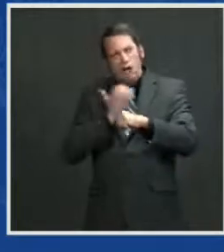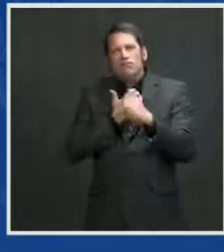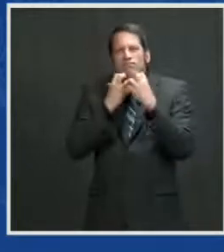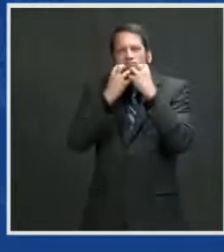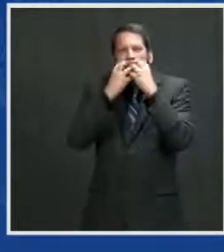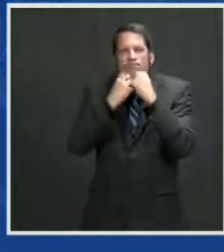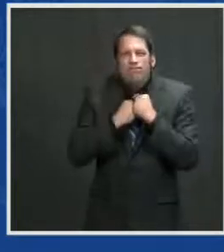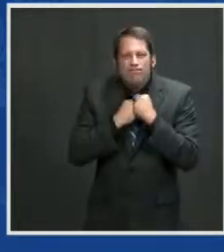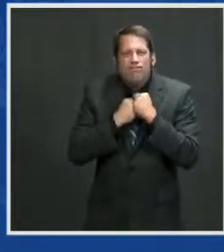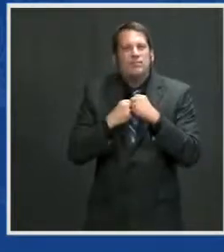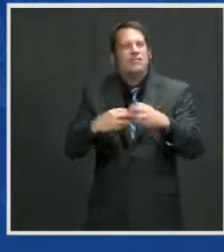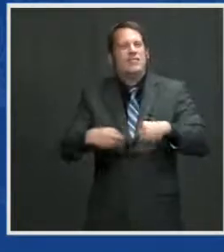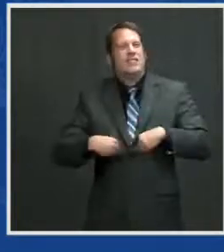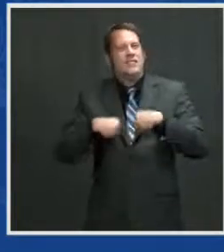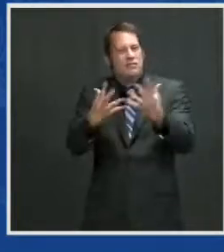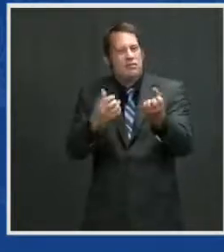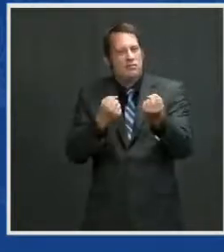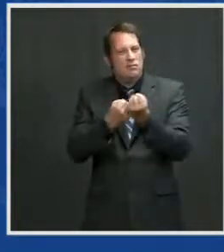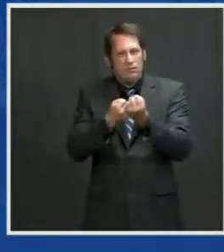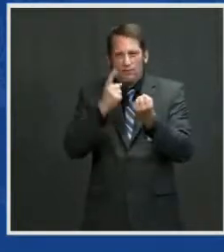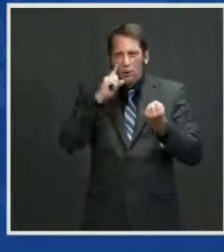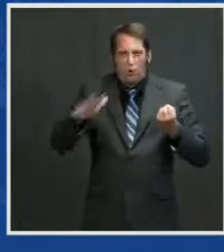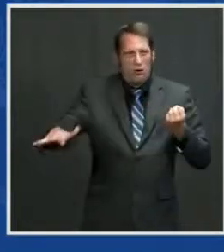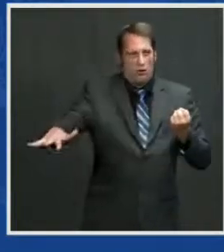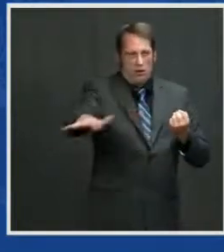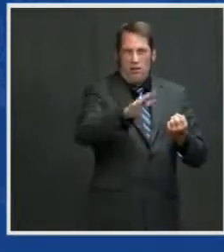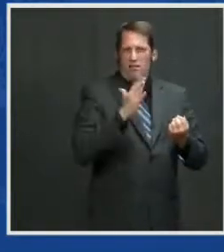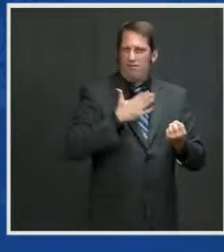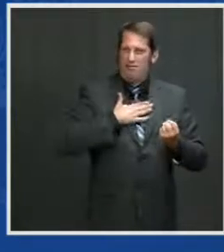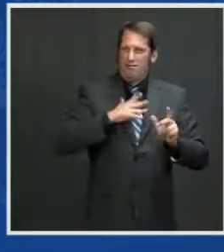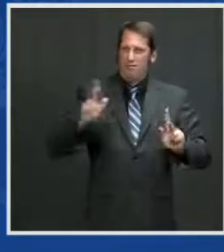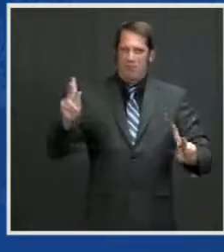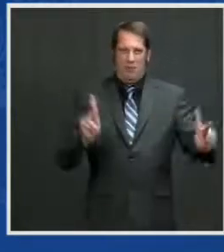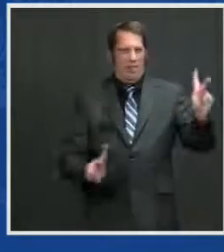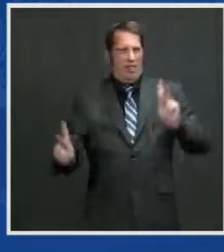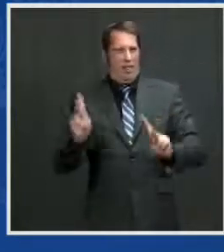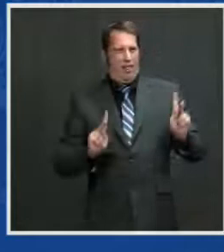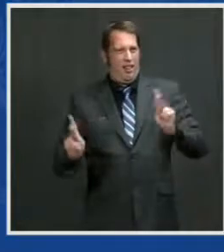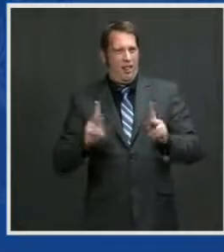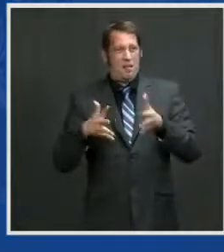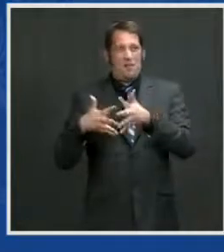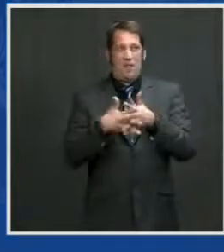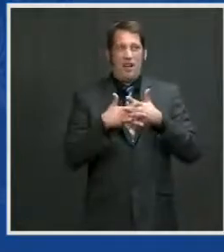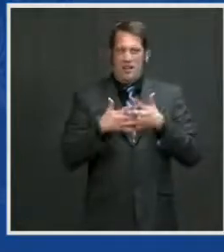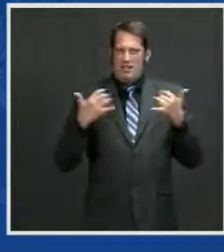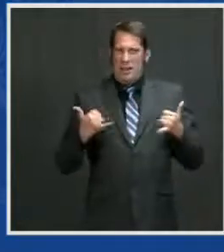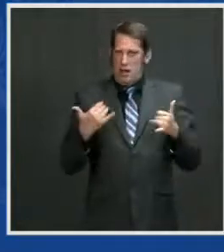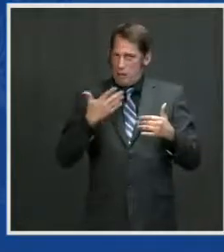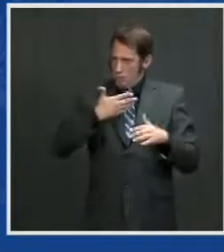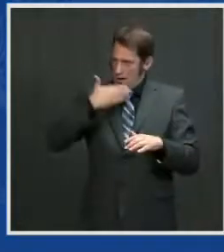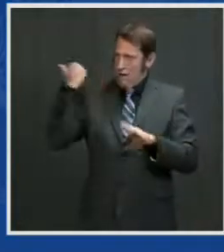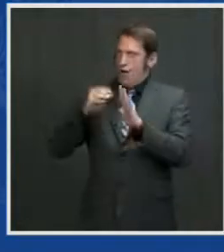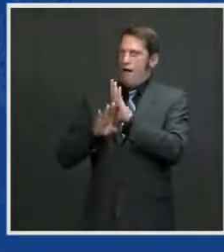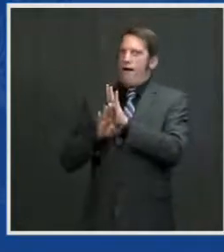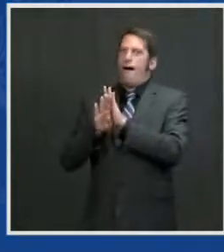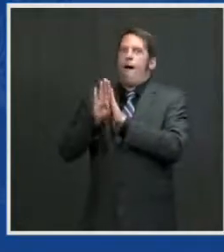for our people. America is better positioned to advance our national security and our economic prosperity